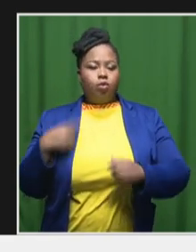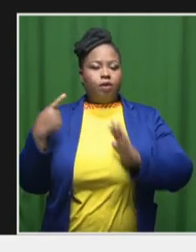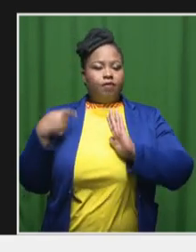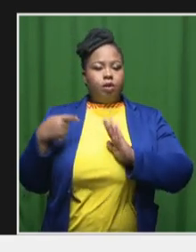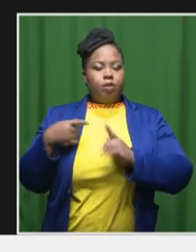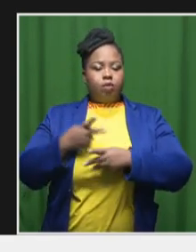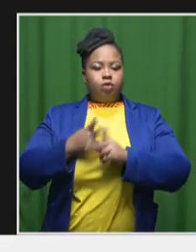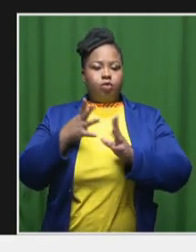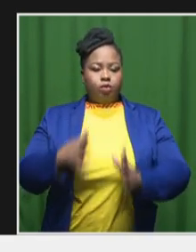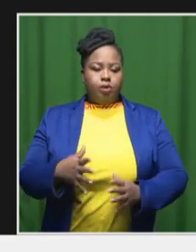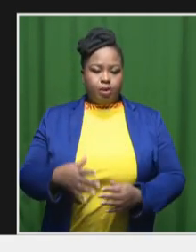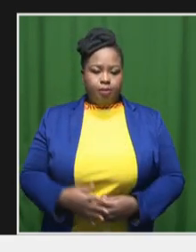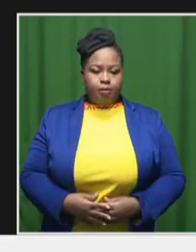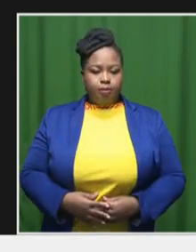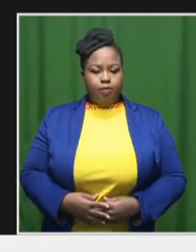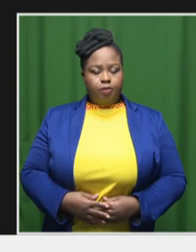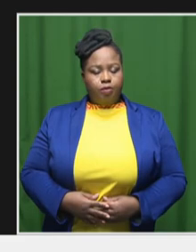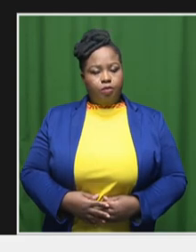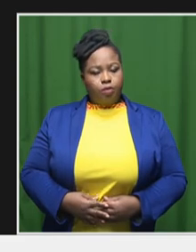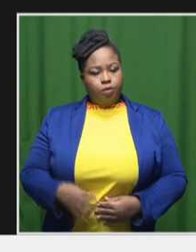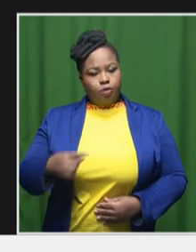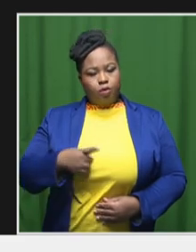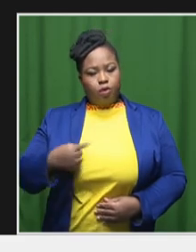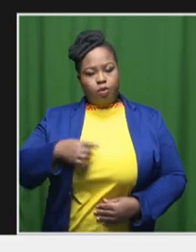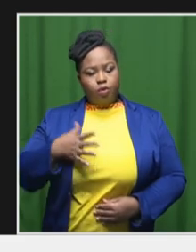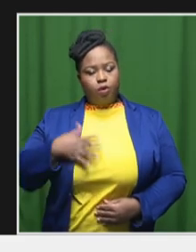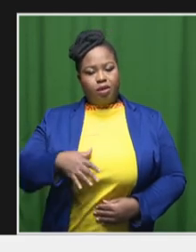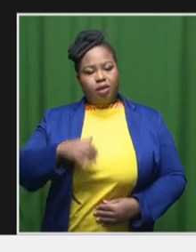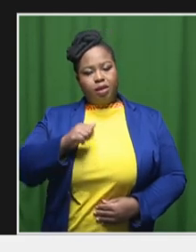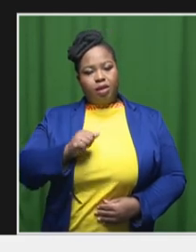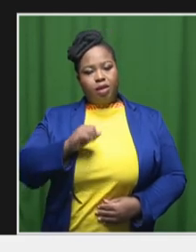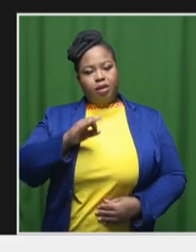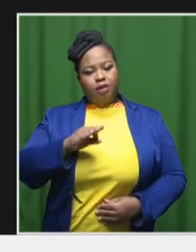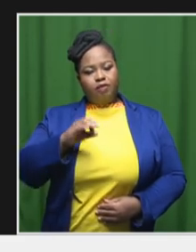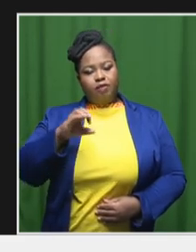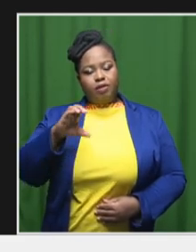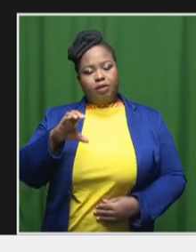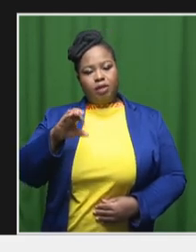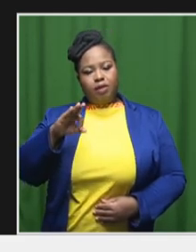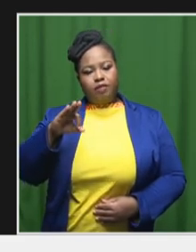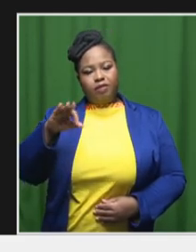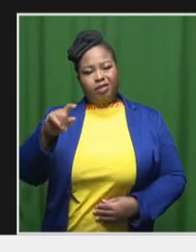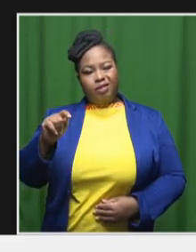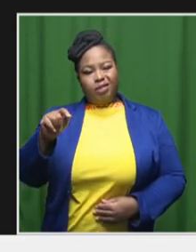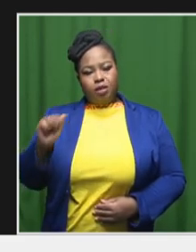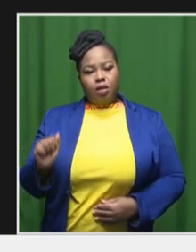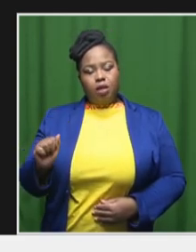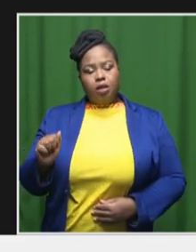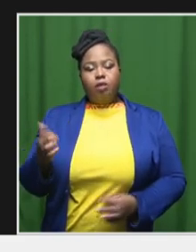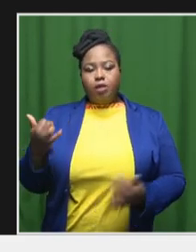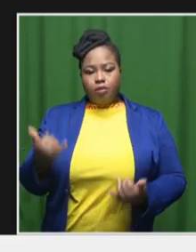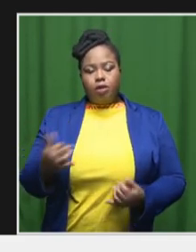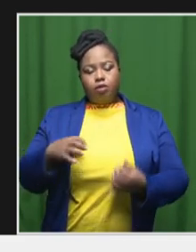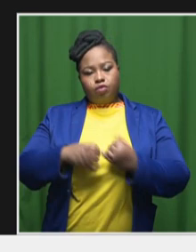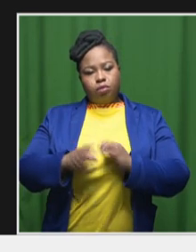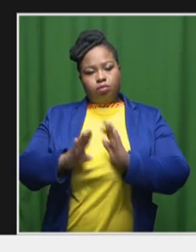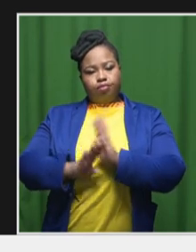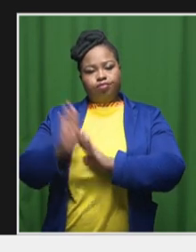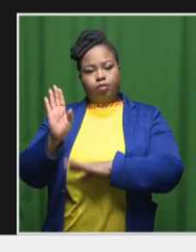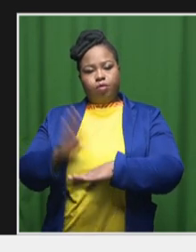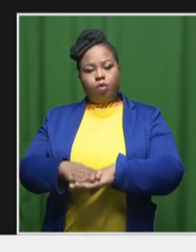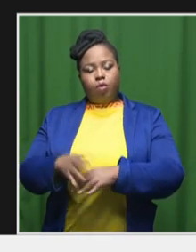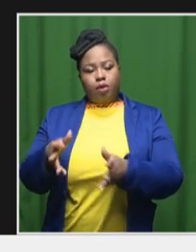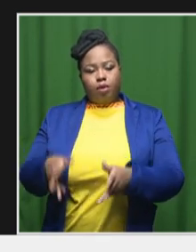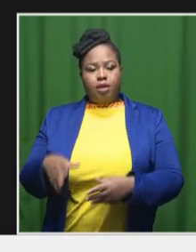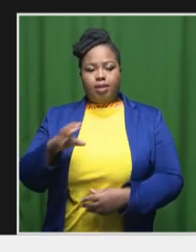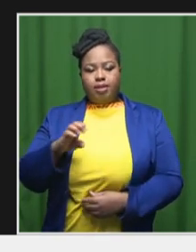and leave the AFCFTA and see it in action in the film industry in the Eastern Cape. So that